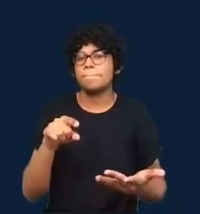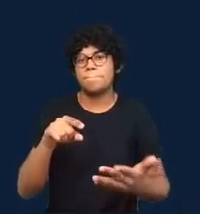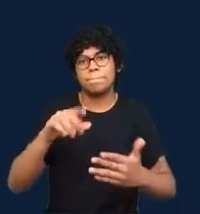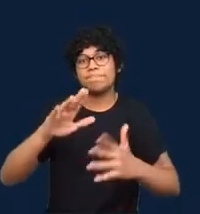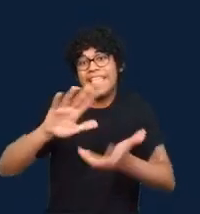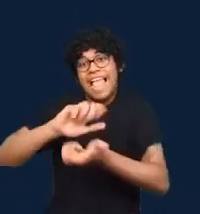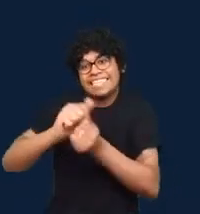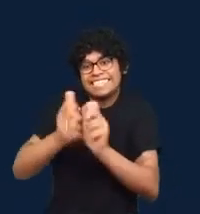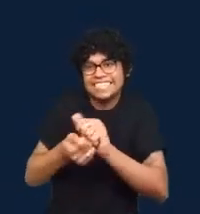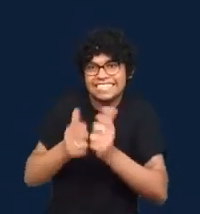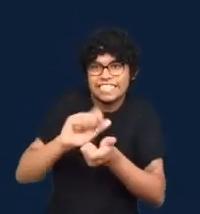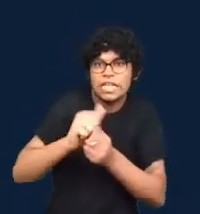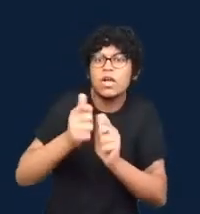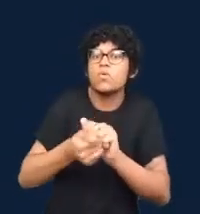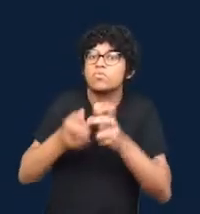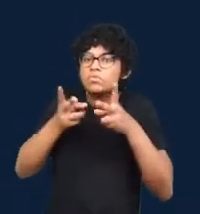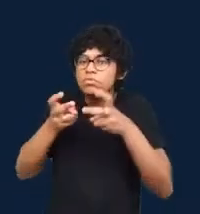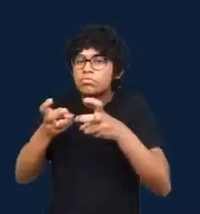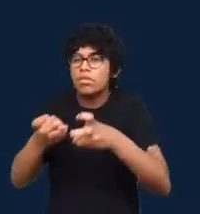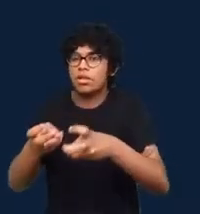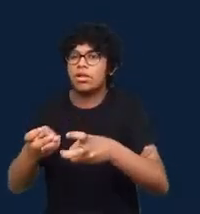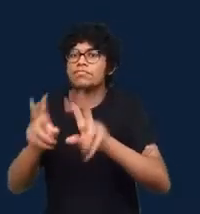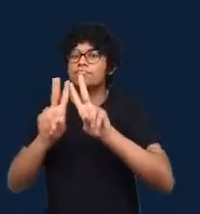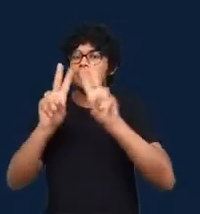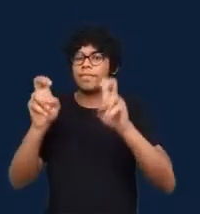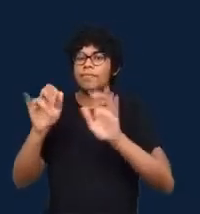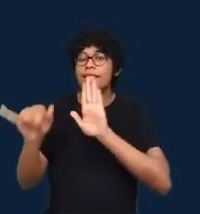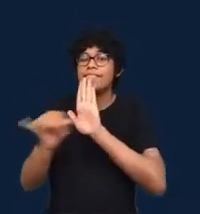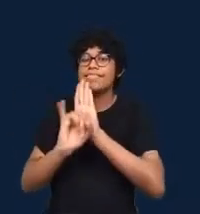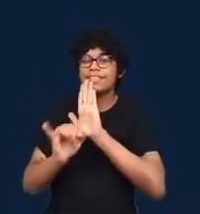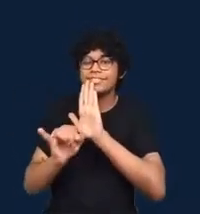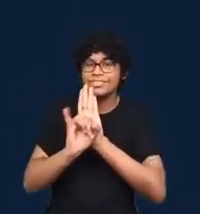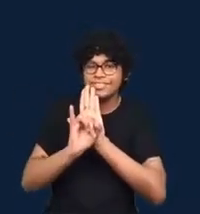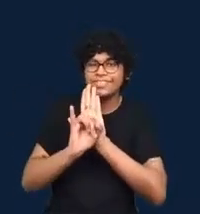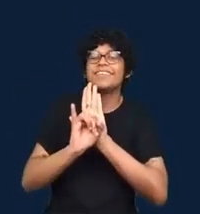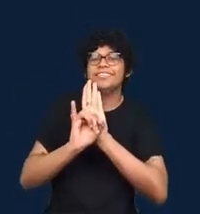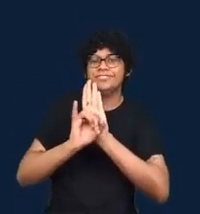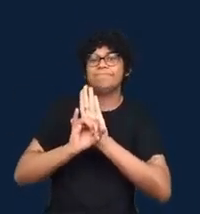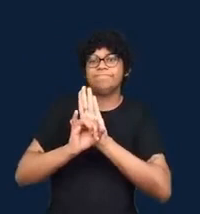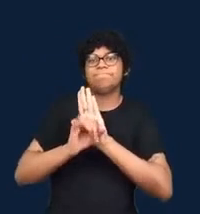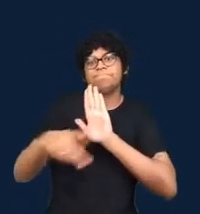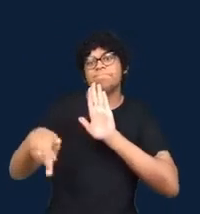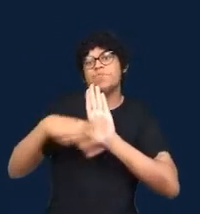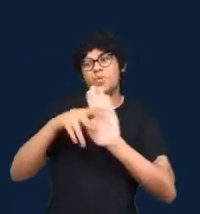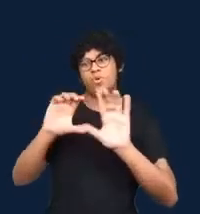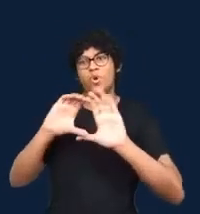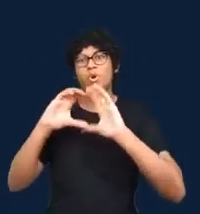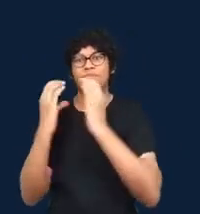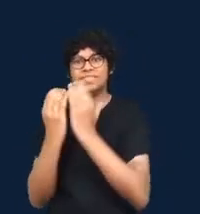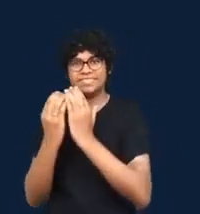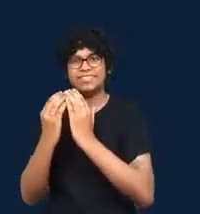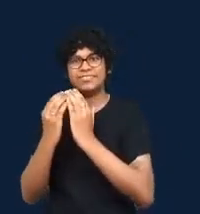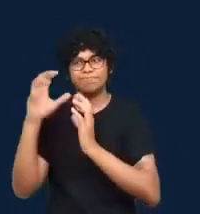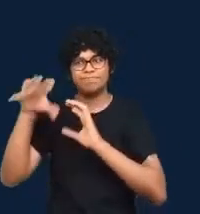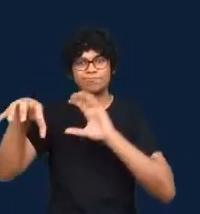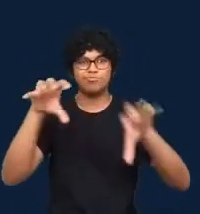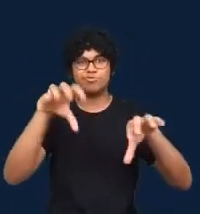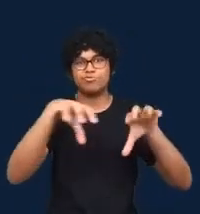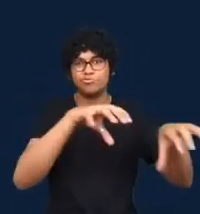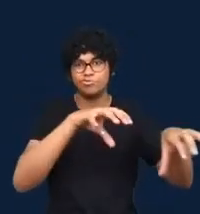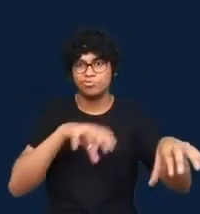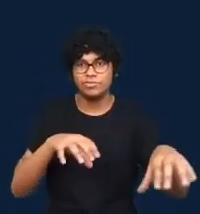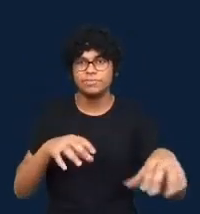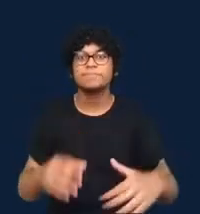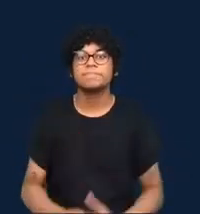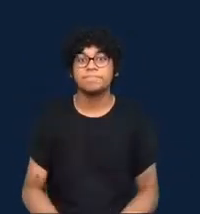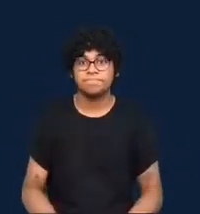communities. Catherine Yes, so those were a few ways in which this final principle of cultivate